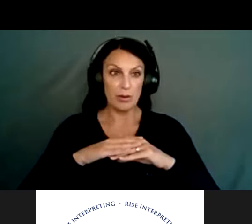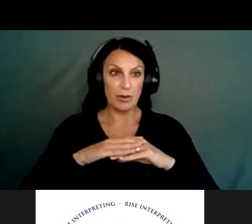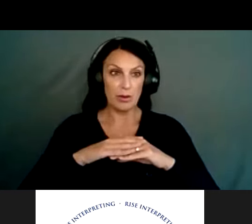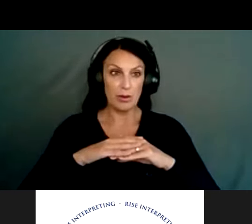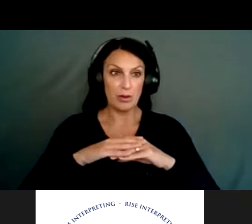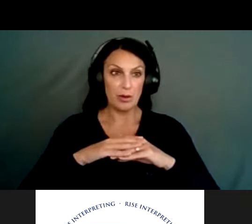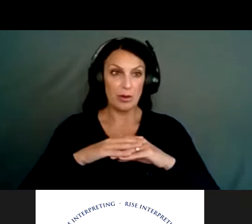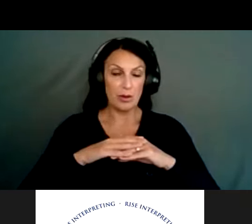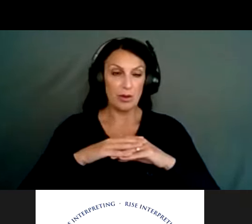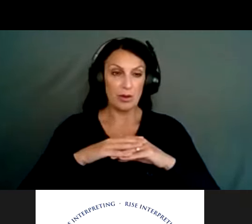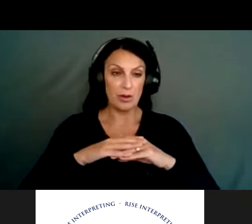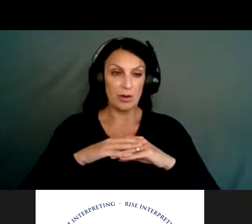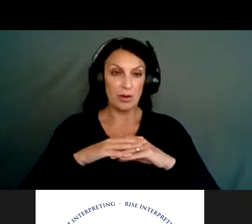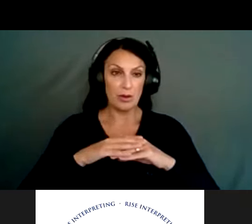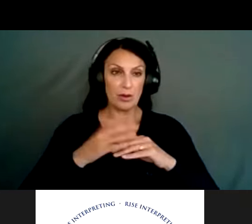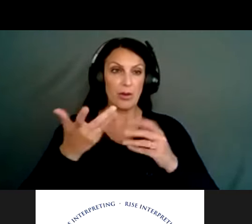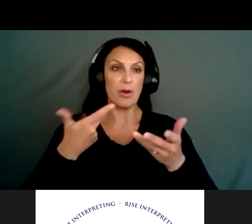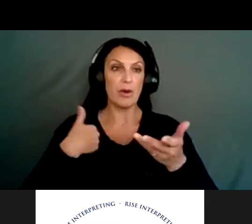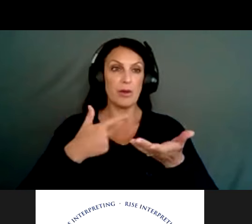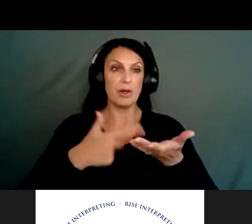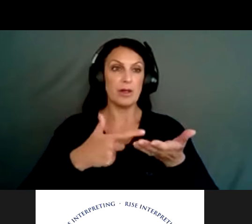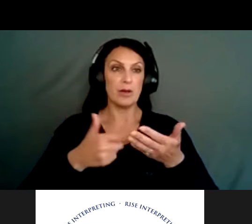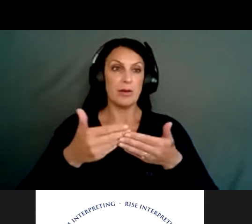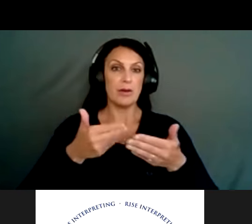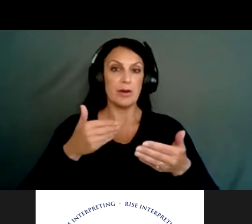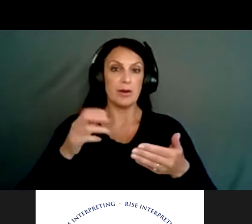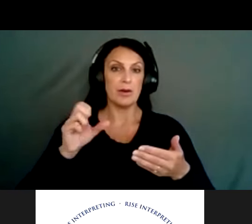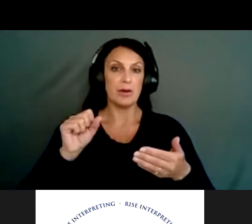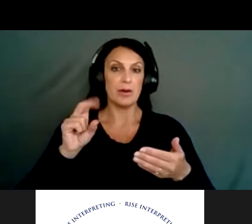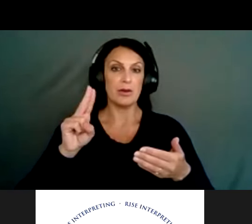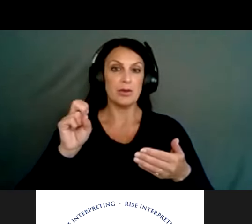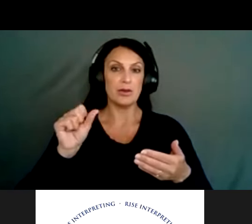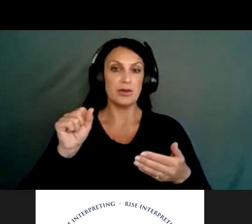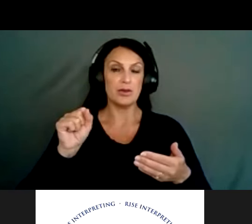well, following kind of what we talked about before Susanna was, um,